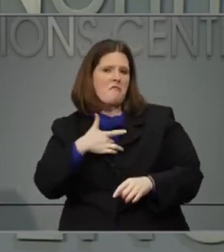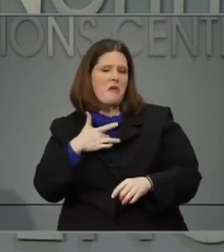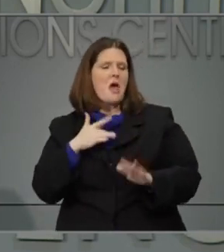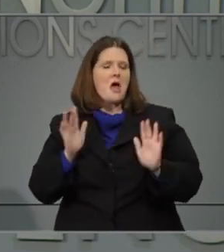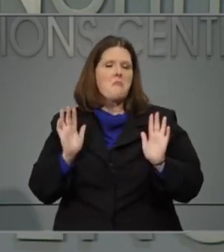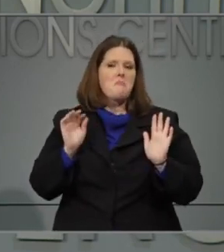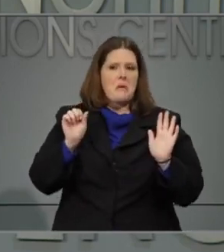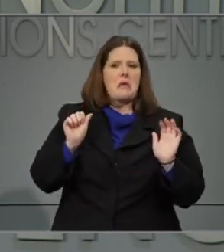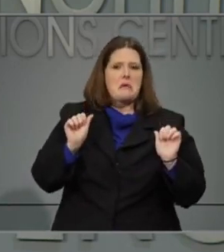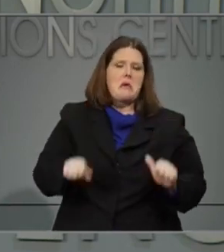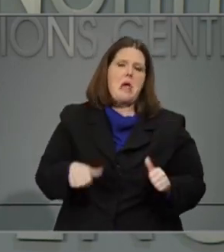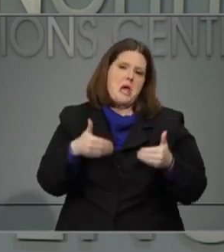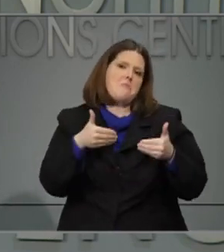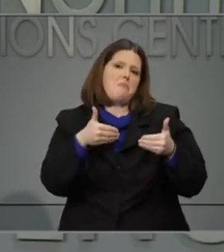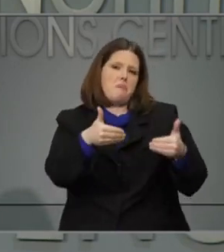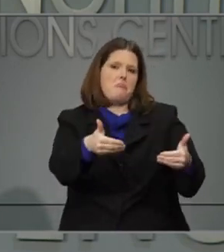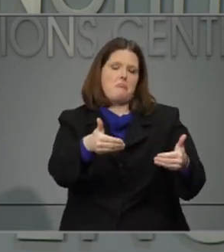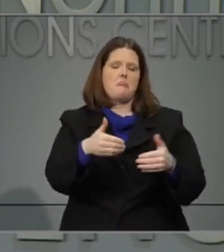Next question, please.